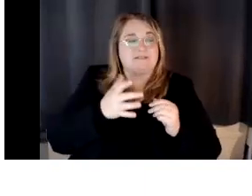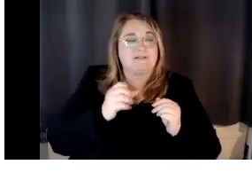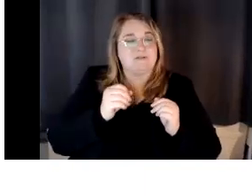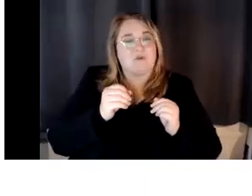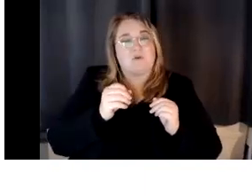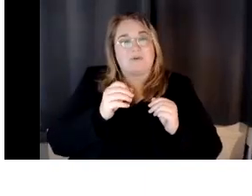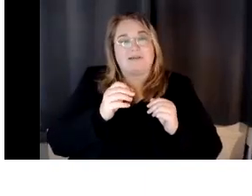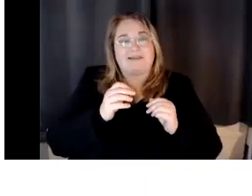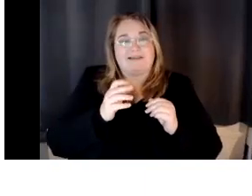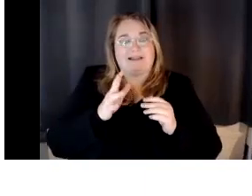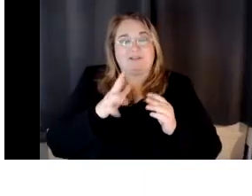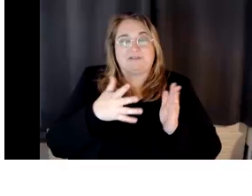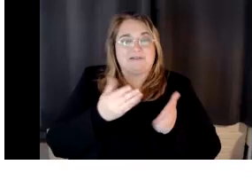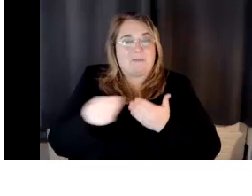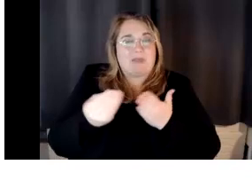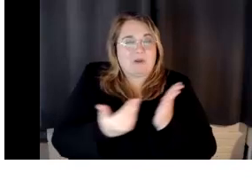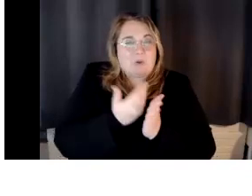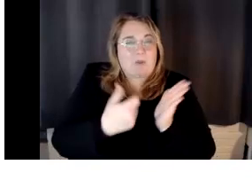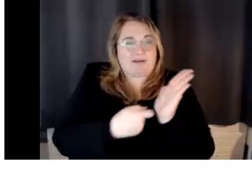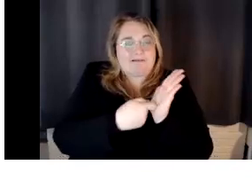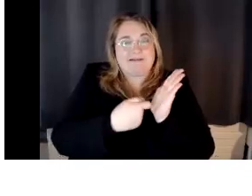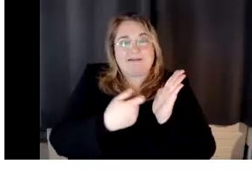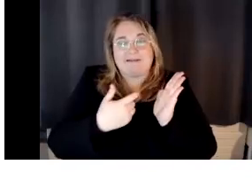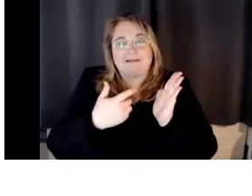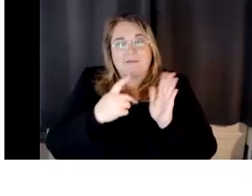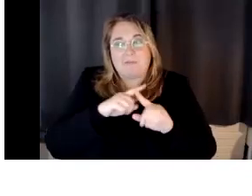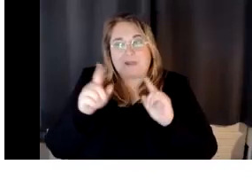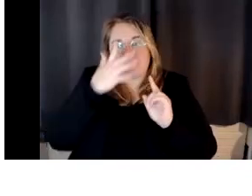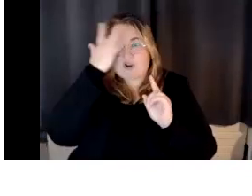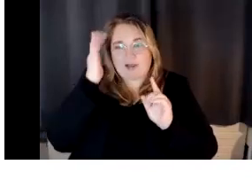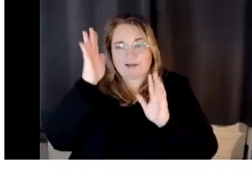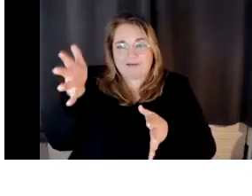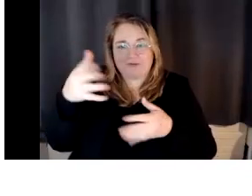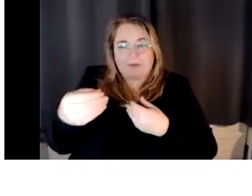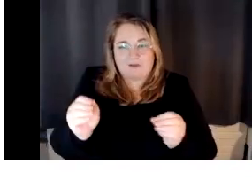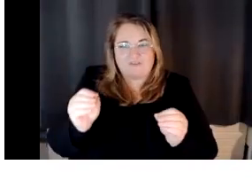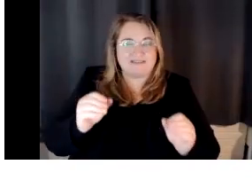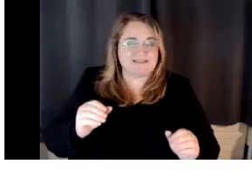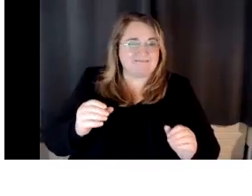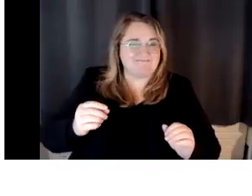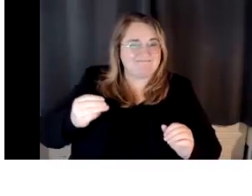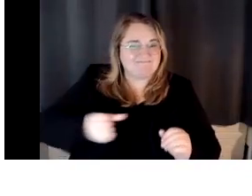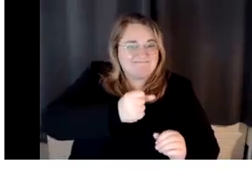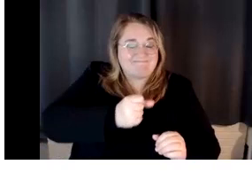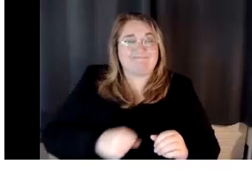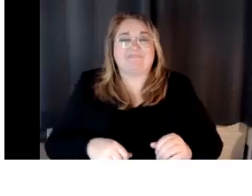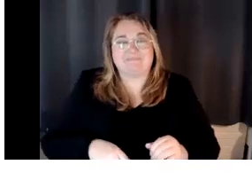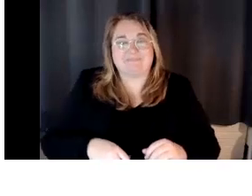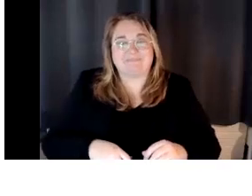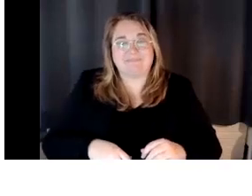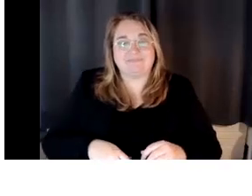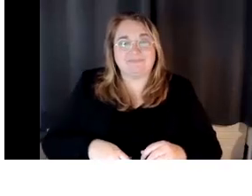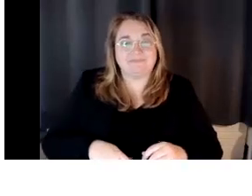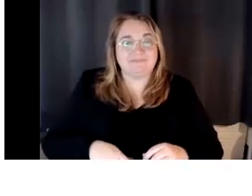So yeah, I just wanted to walk around, but, um, yeah, left it in my office. So too bad. Um, yeah. So this is